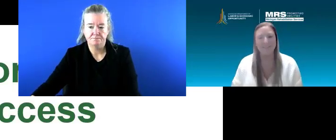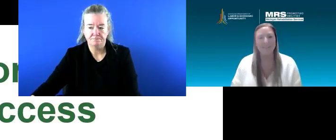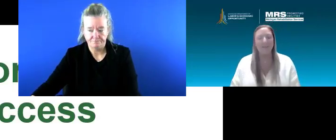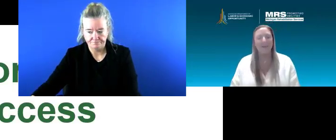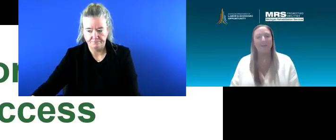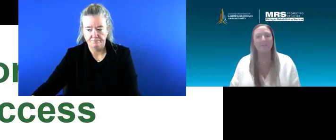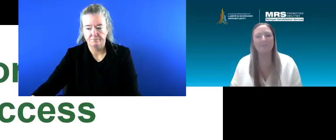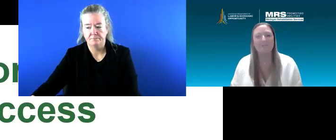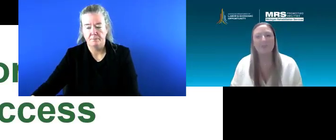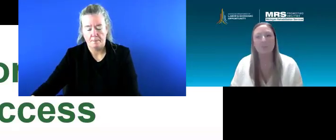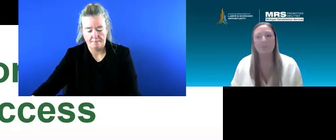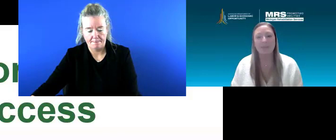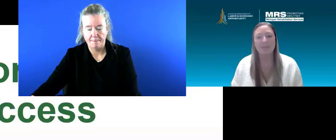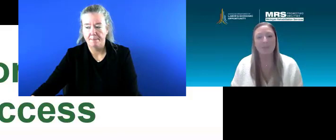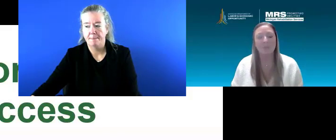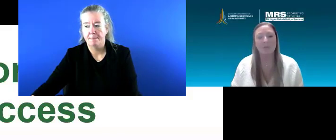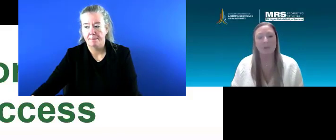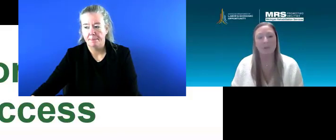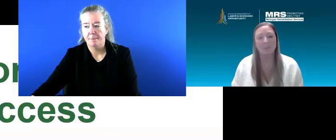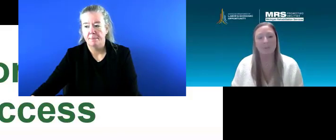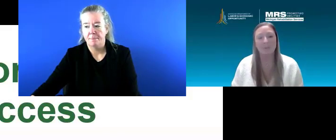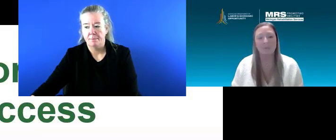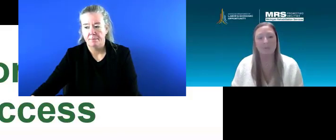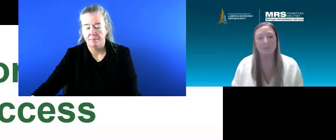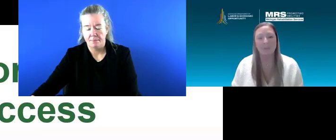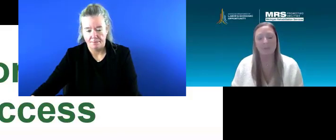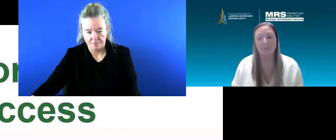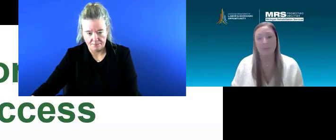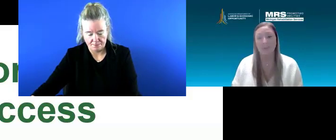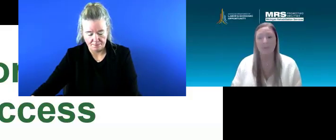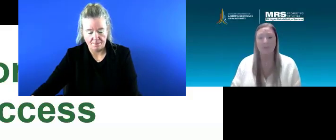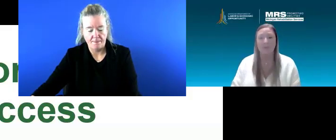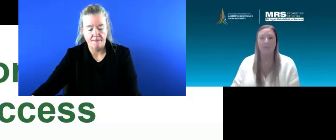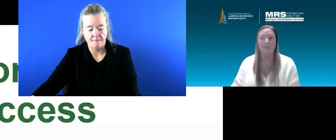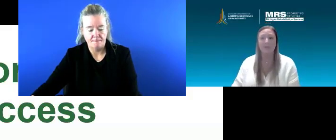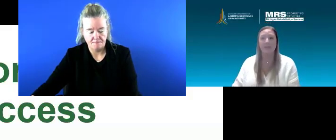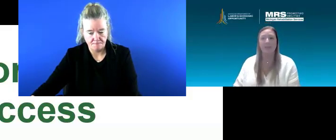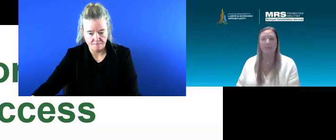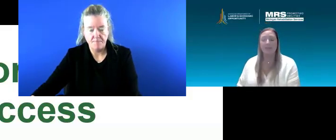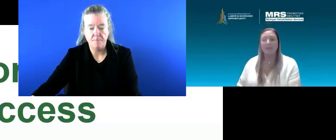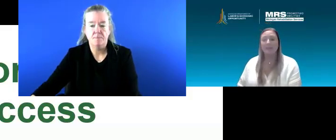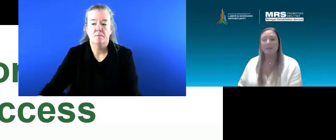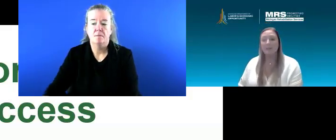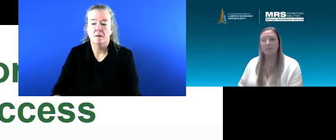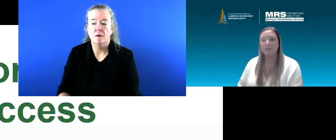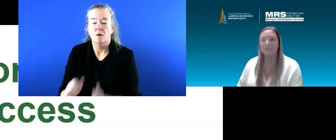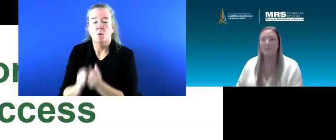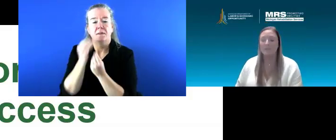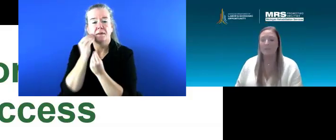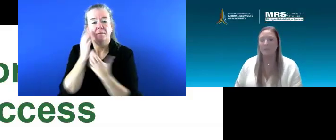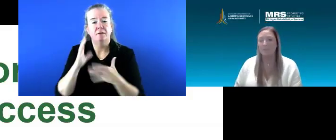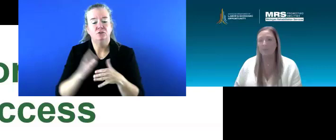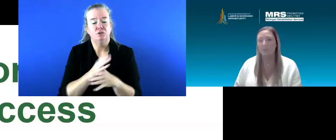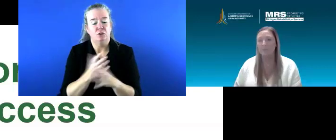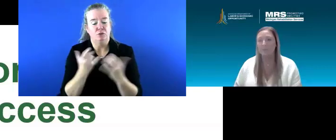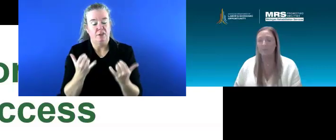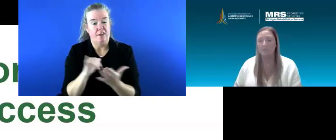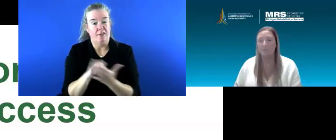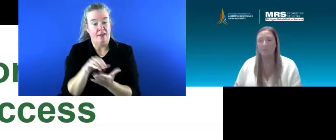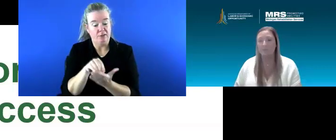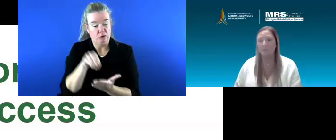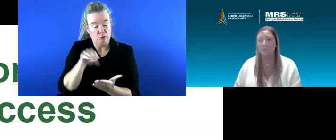there it goes. So then when with the information that we are sharing today, not only is that student